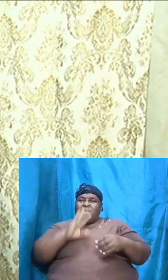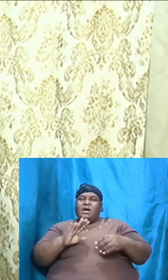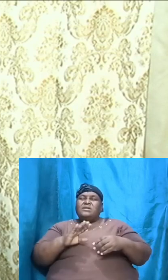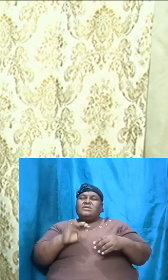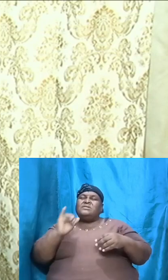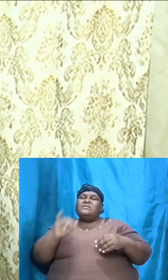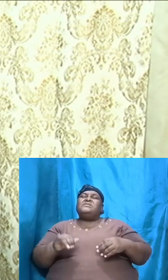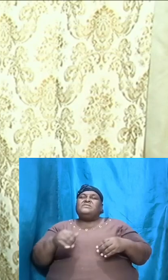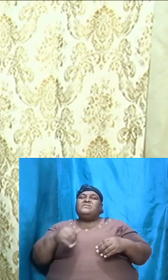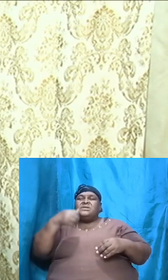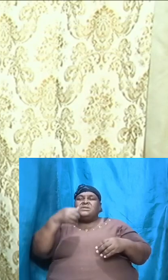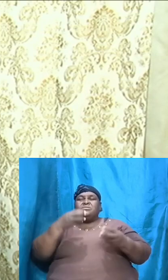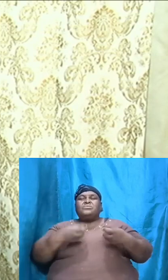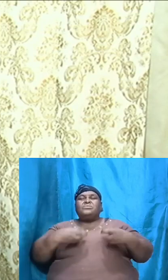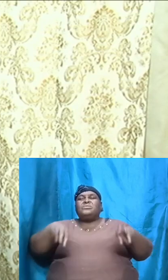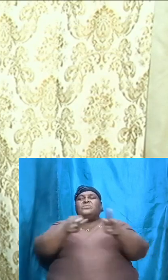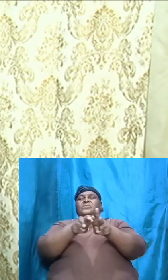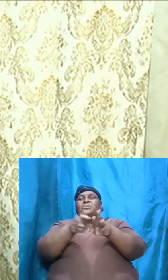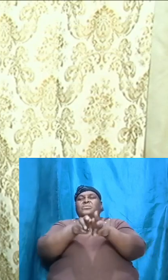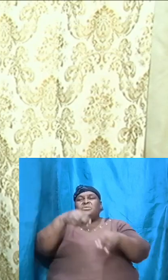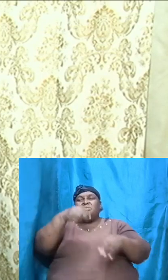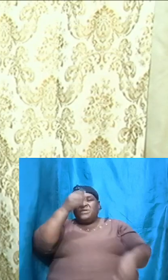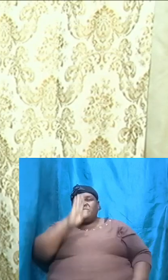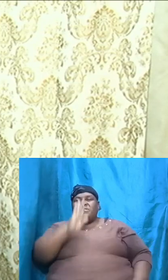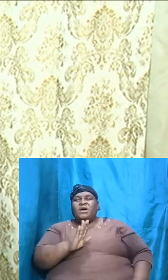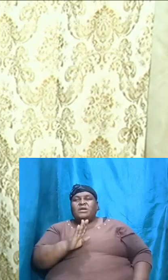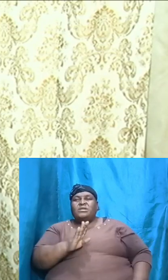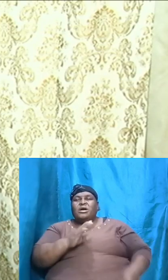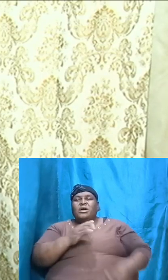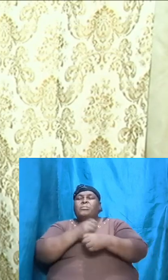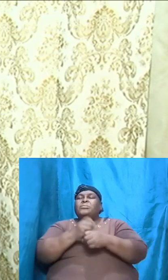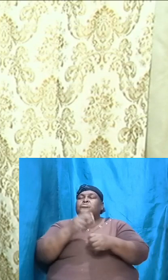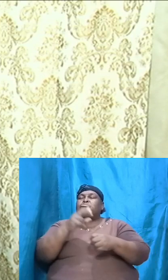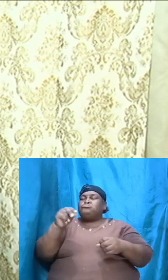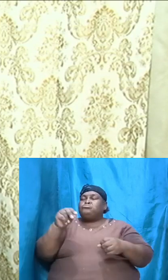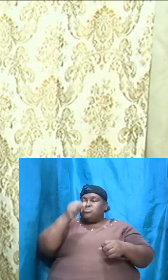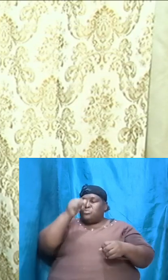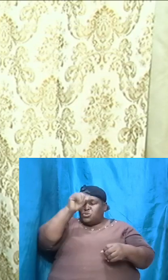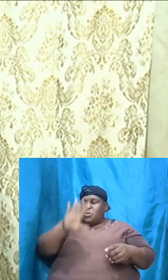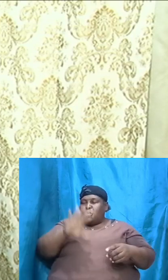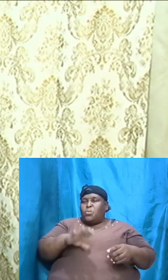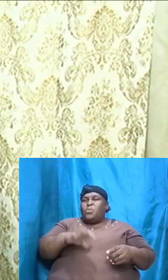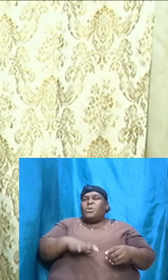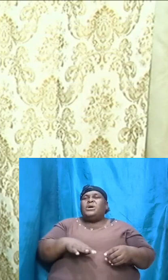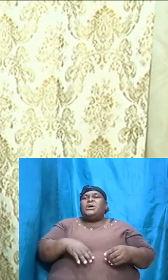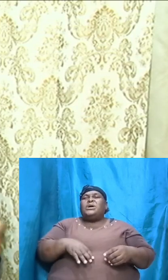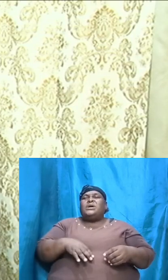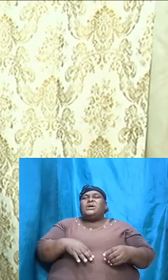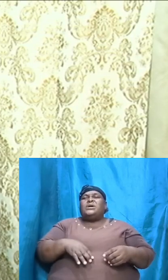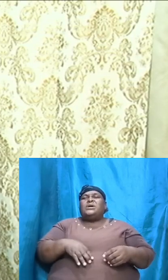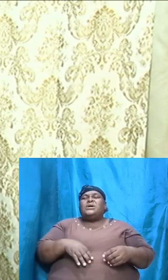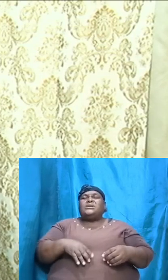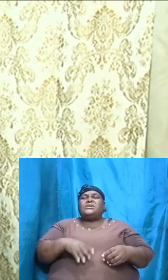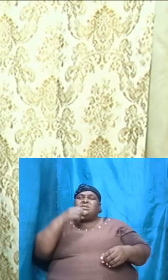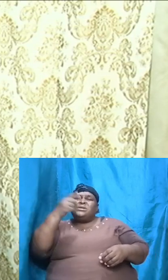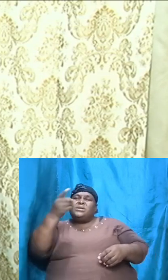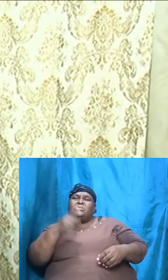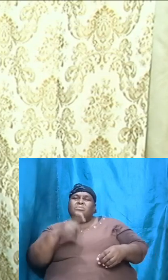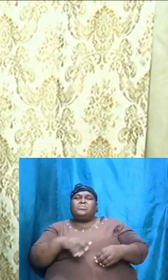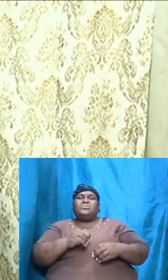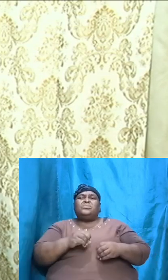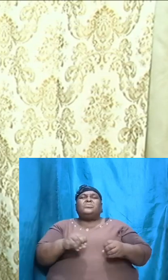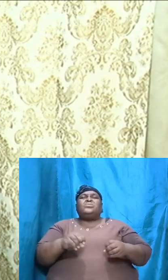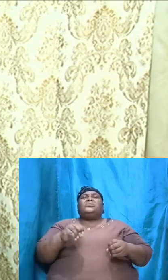is due to God and let no one interfere with that and so that is exactly what had happened even